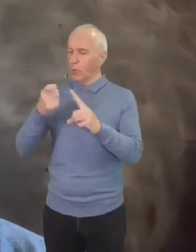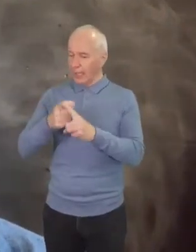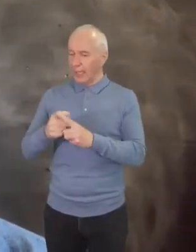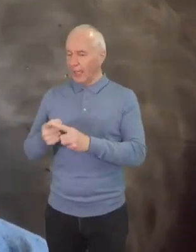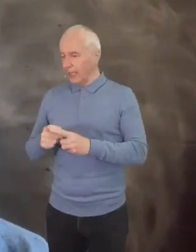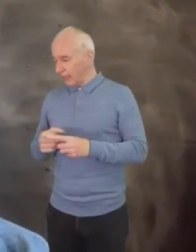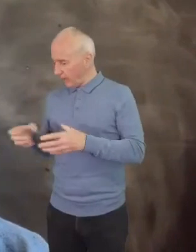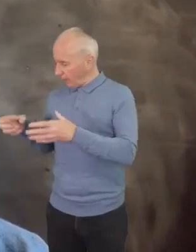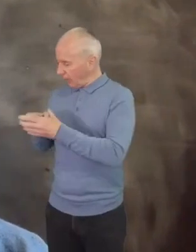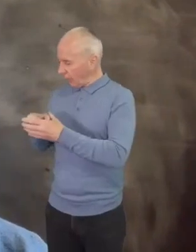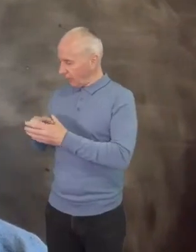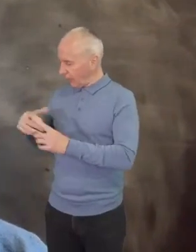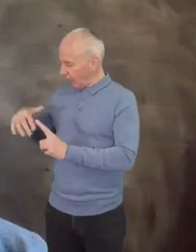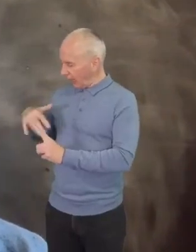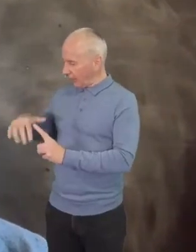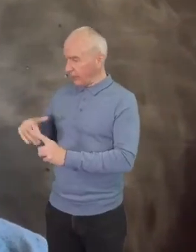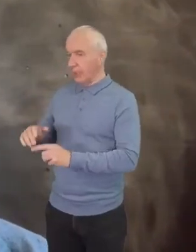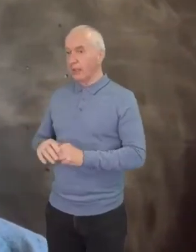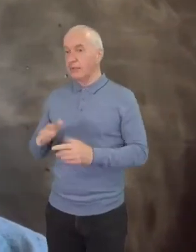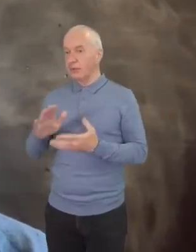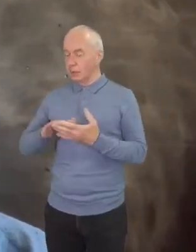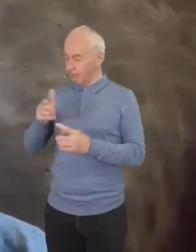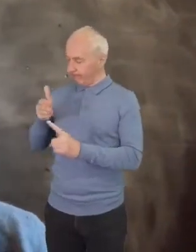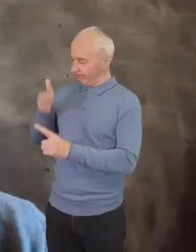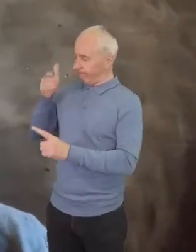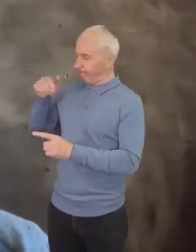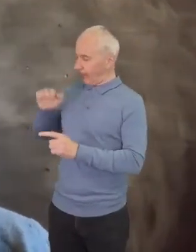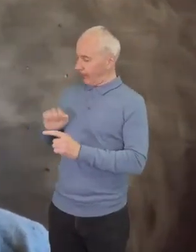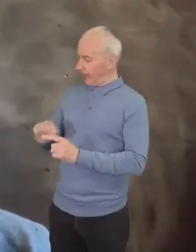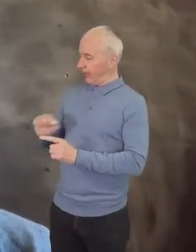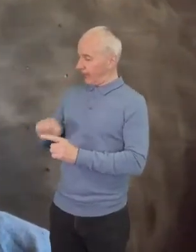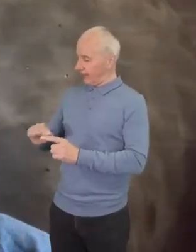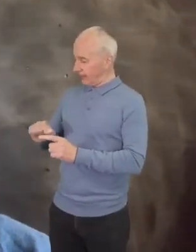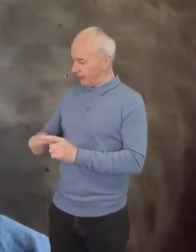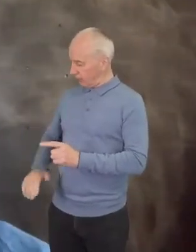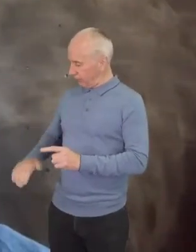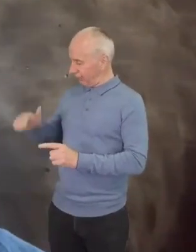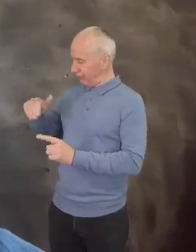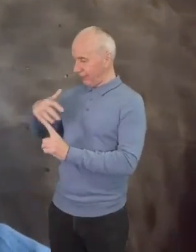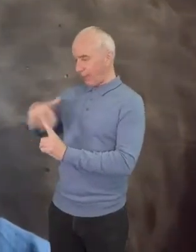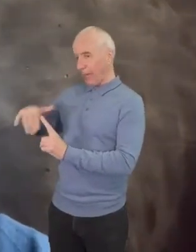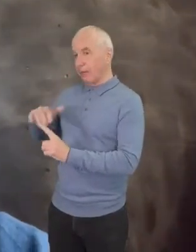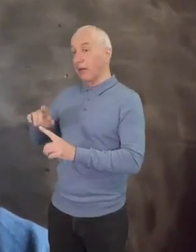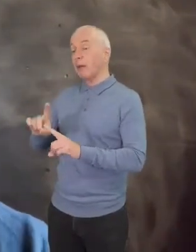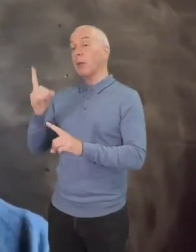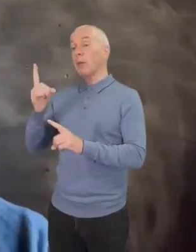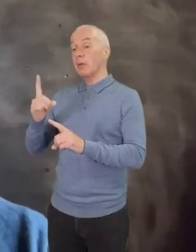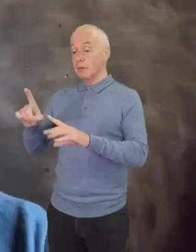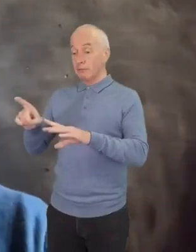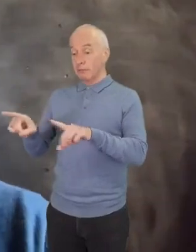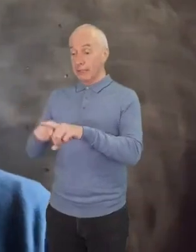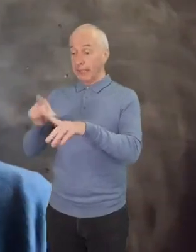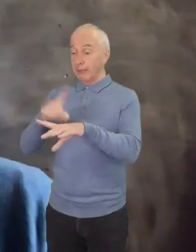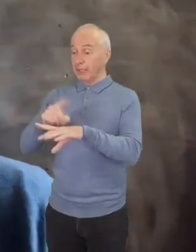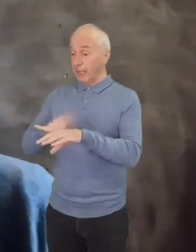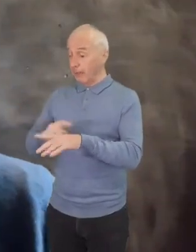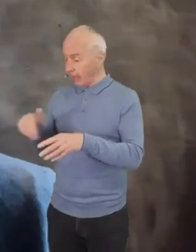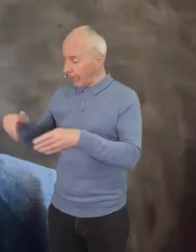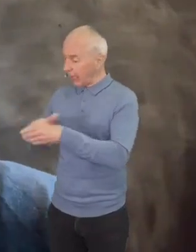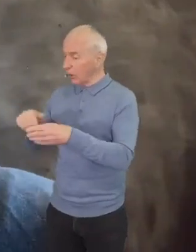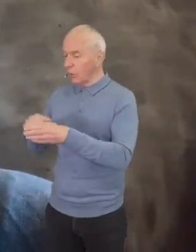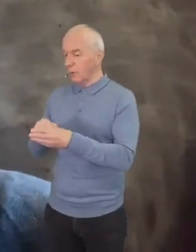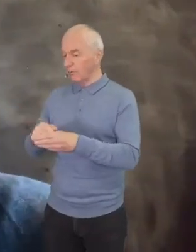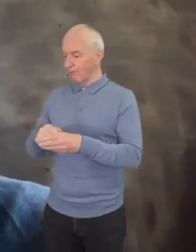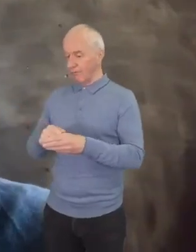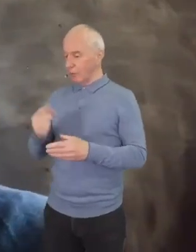recognize the distinct ethnicity of people, whilst at the same time being inclusive of people whose identity is not black, like